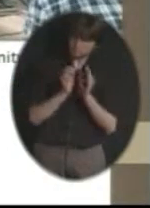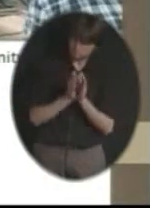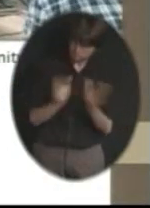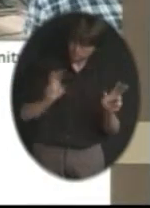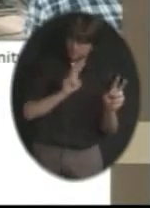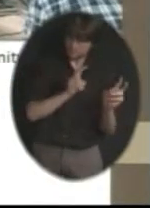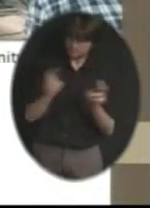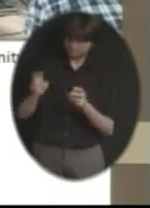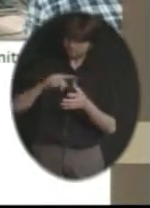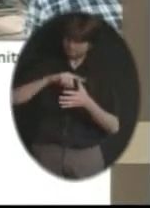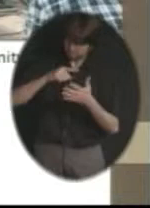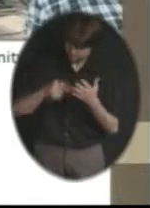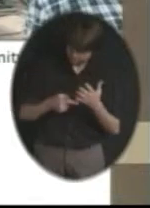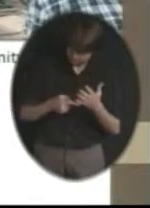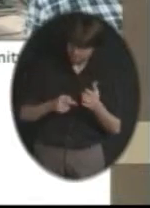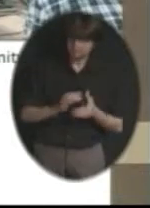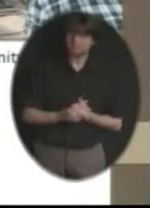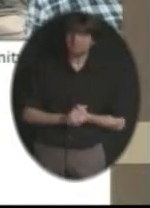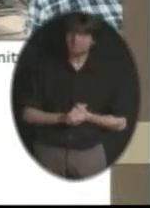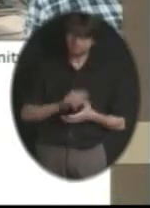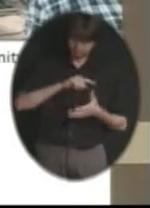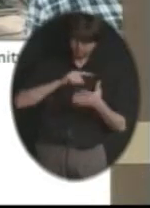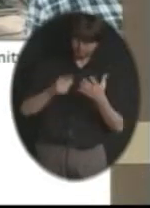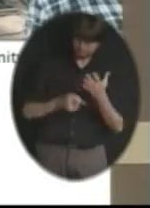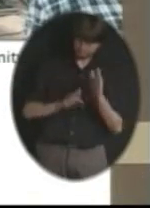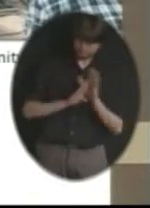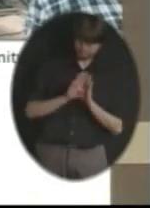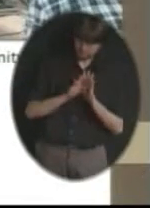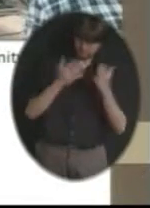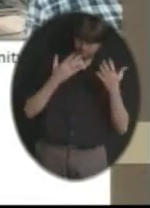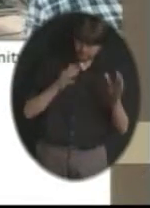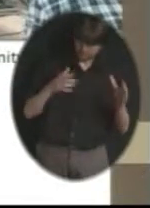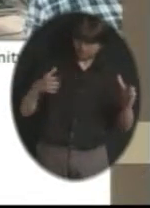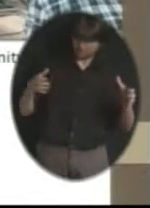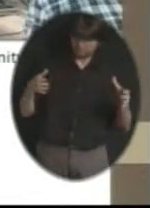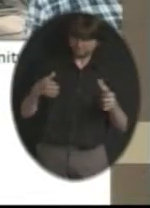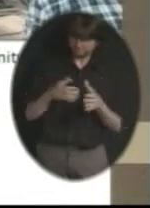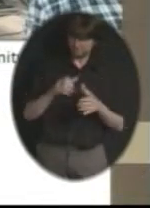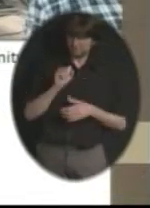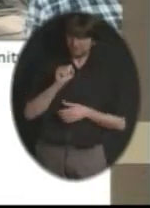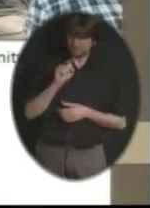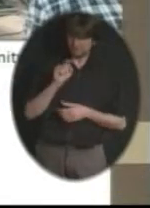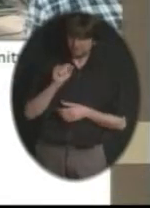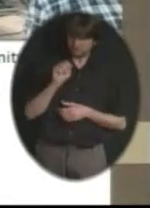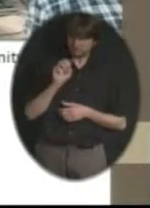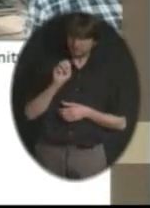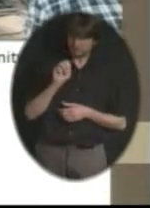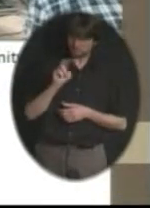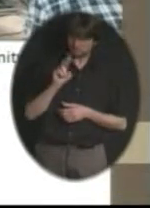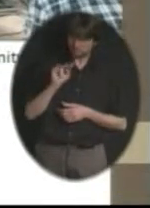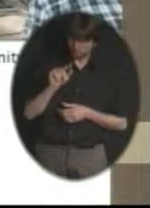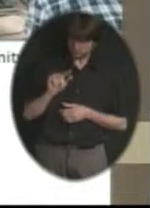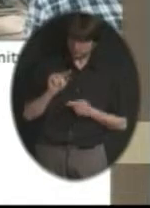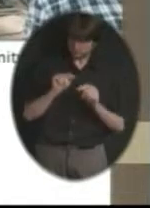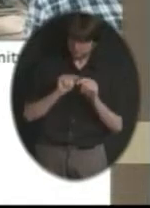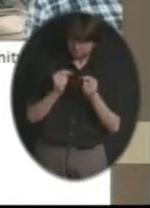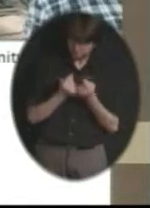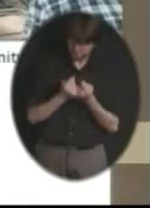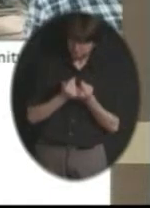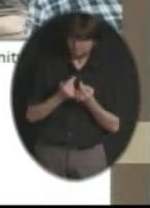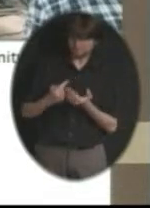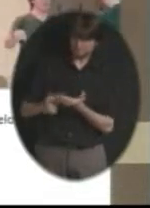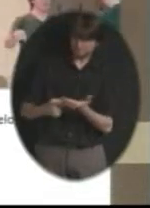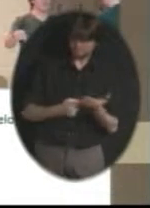established a district-level steering team that consisted of almost every division in the district. And we